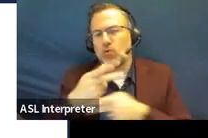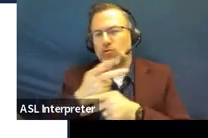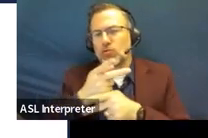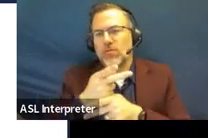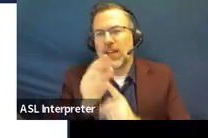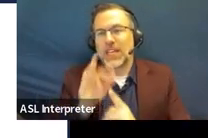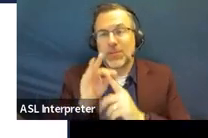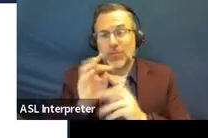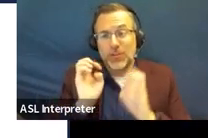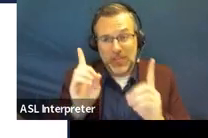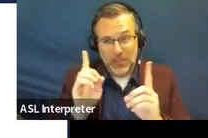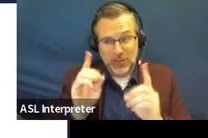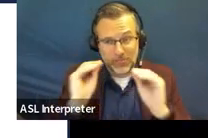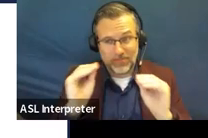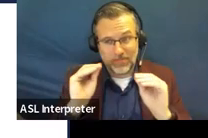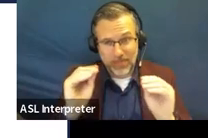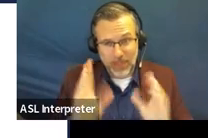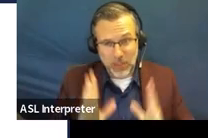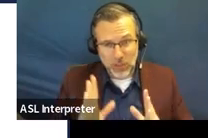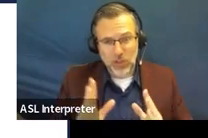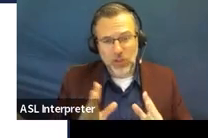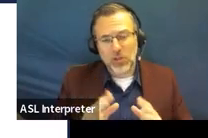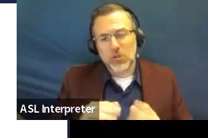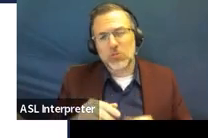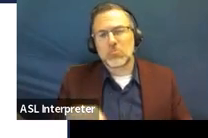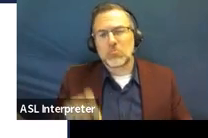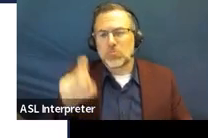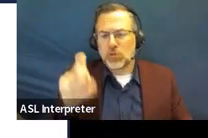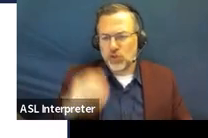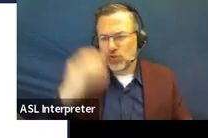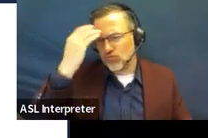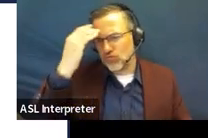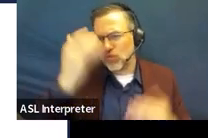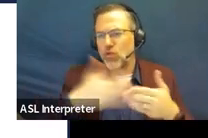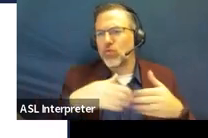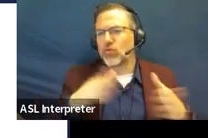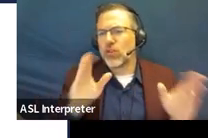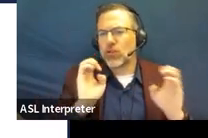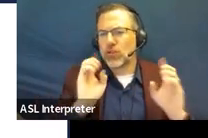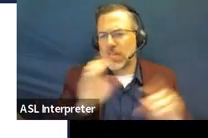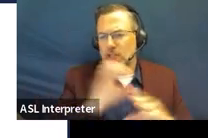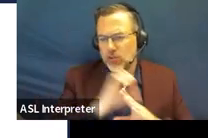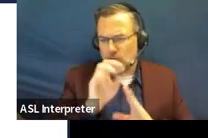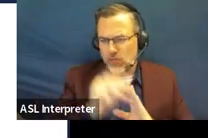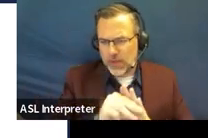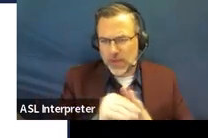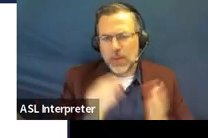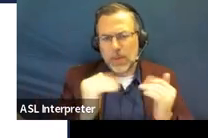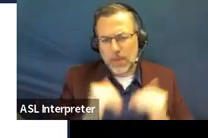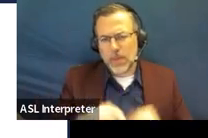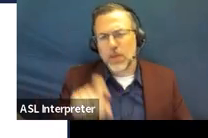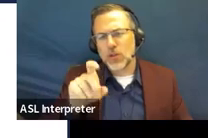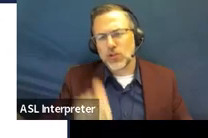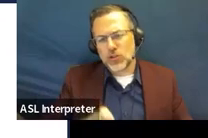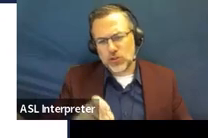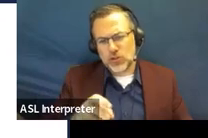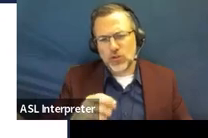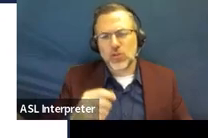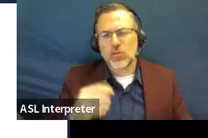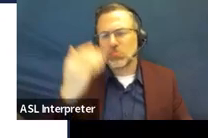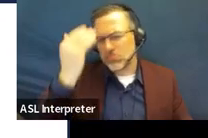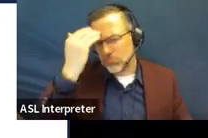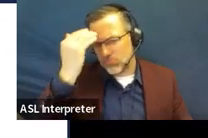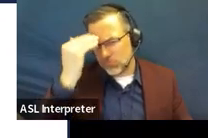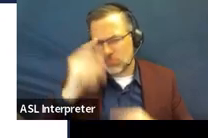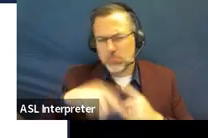education instruction. They should be knowledgeable in gen ed curriculum. And they should be knowledgeable about the availability of resources